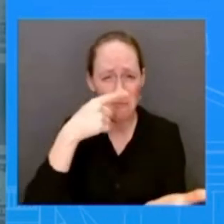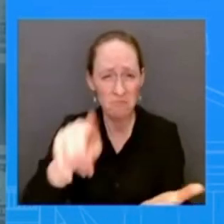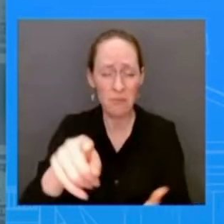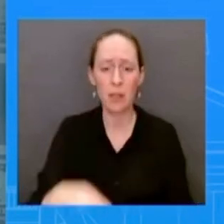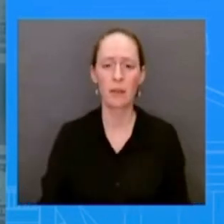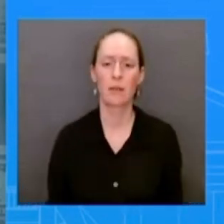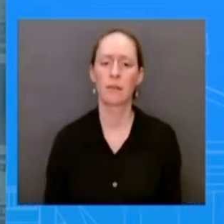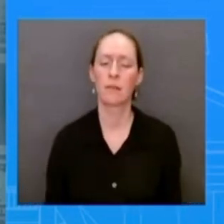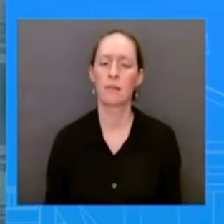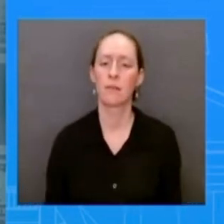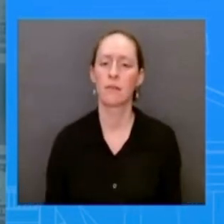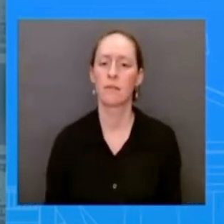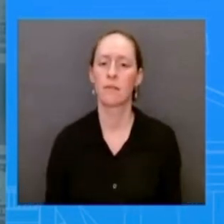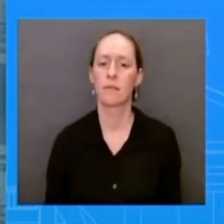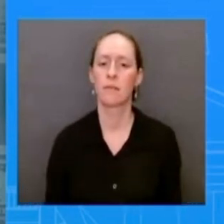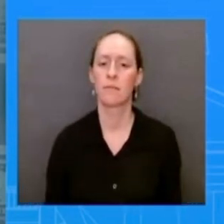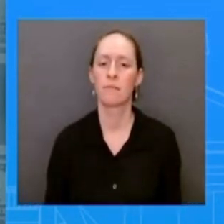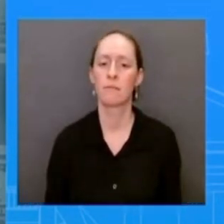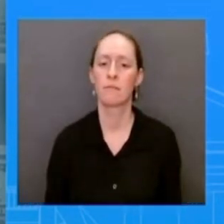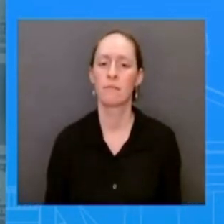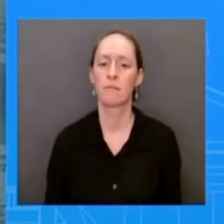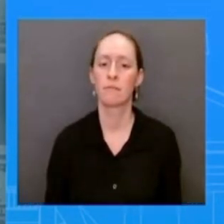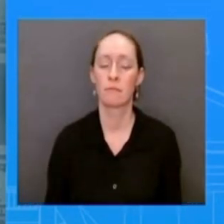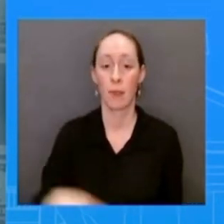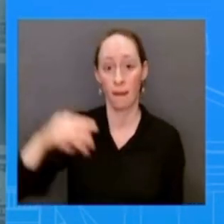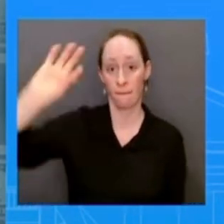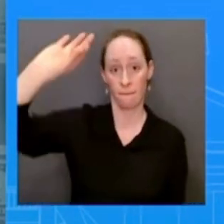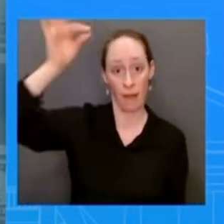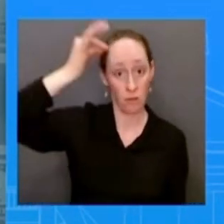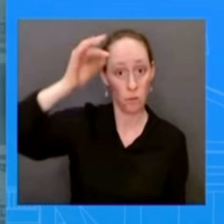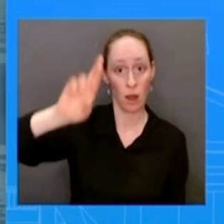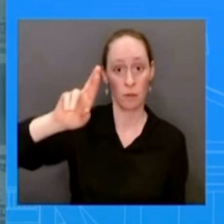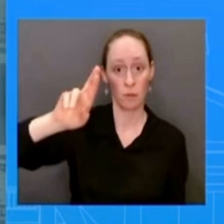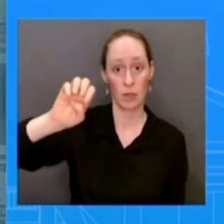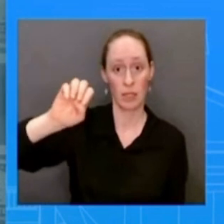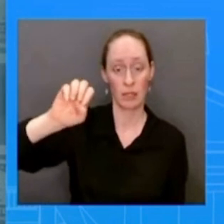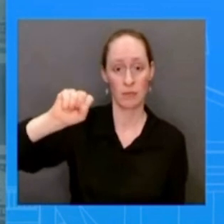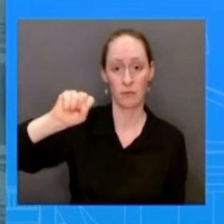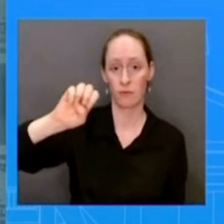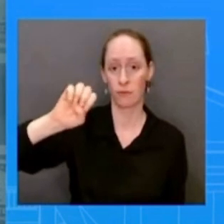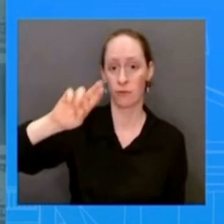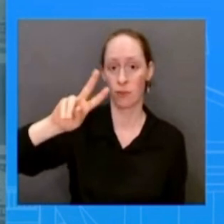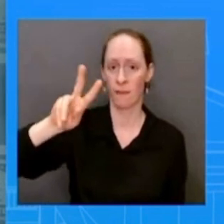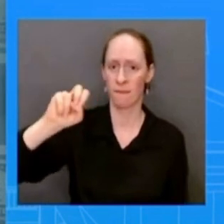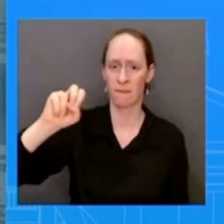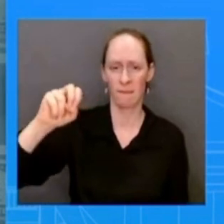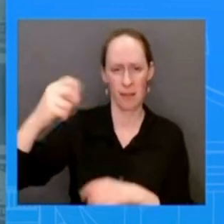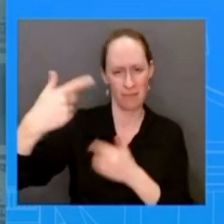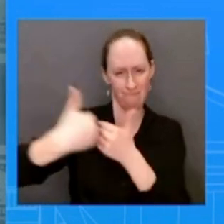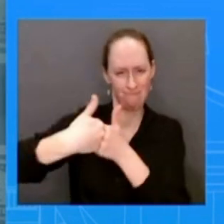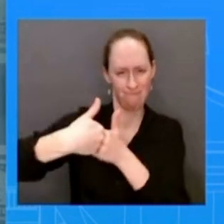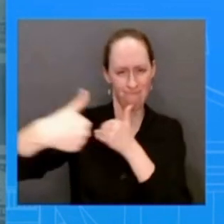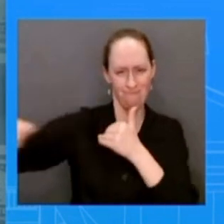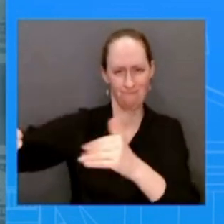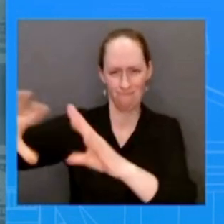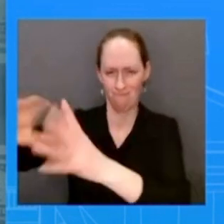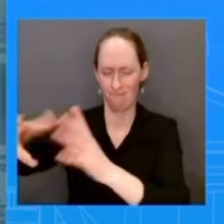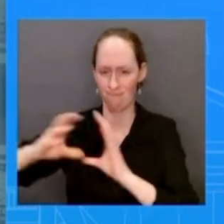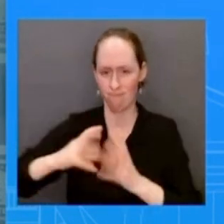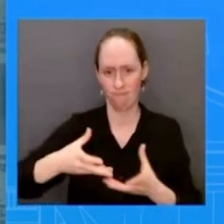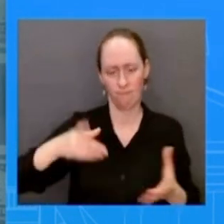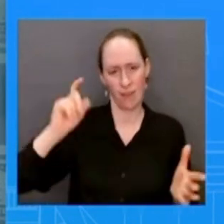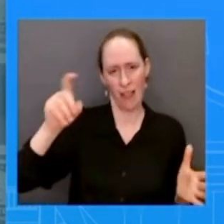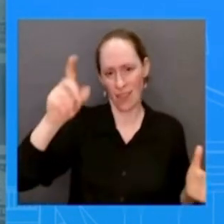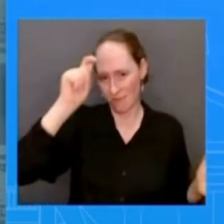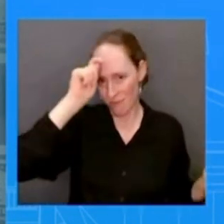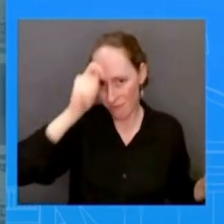their policies we want to be very mindful uh the president believes that it's important to give the fed the space needed to make decisions on monetary policy